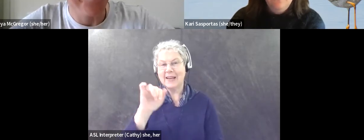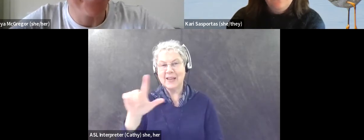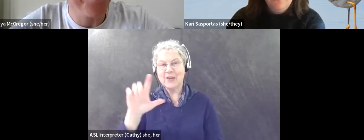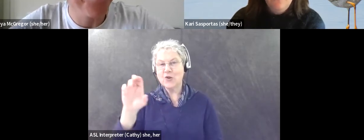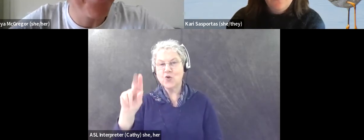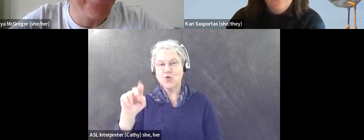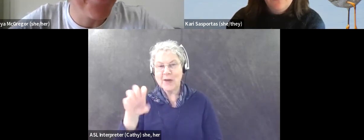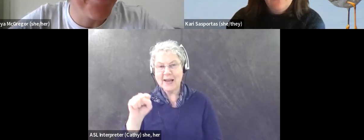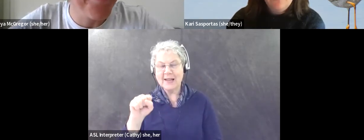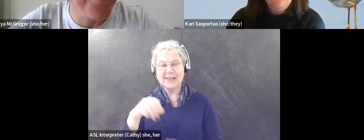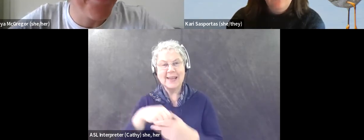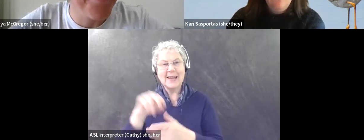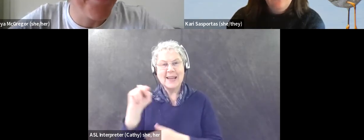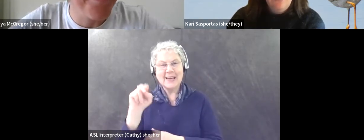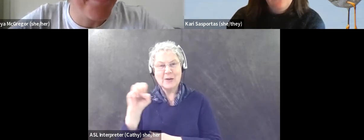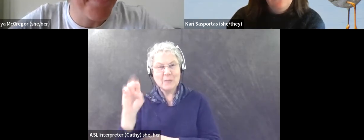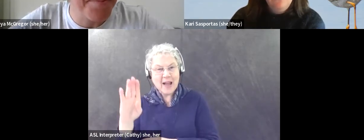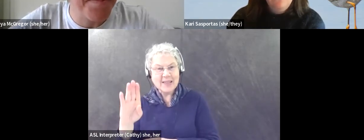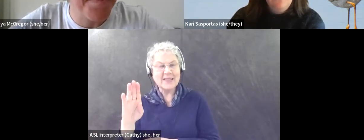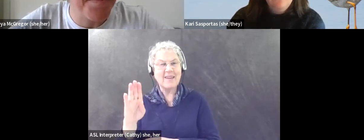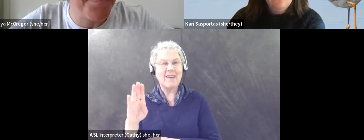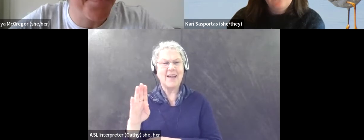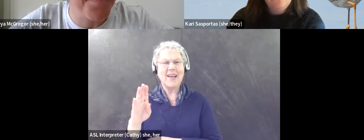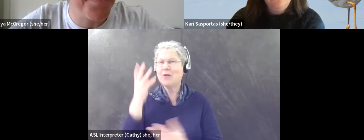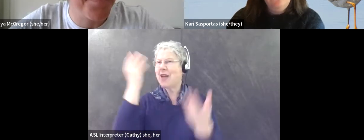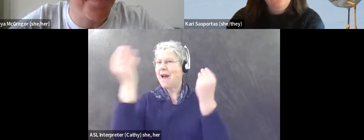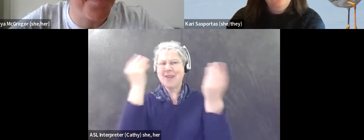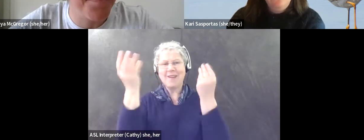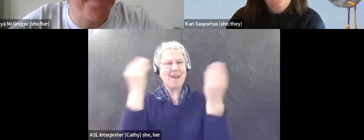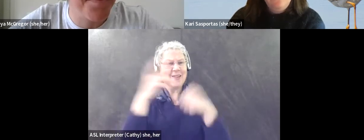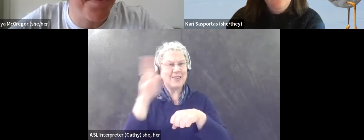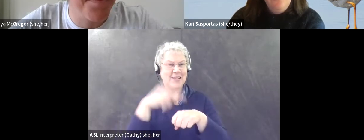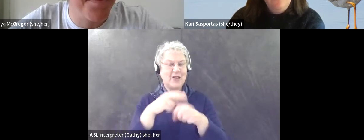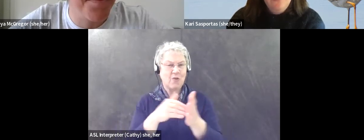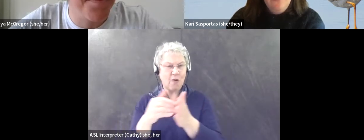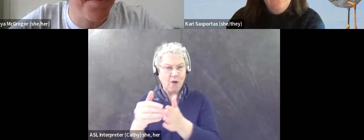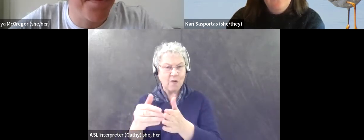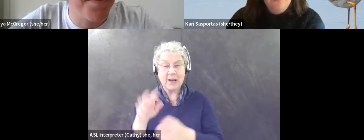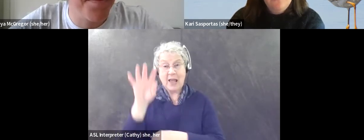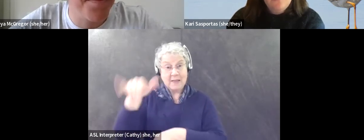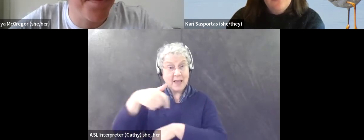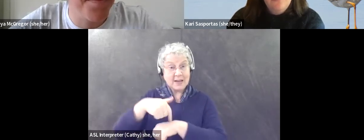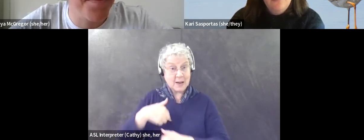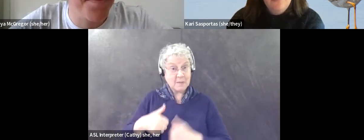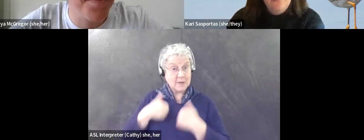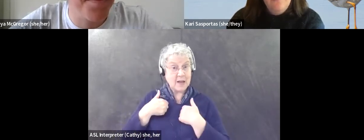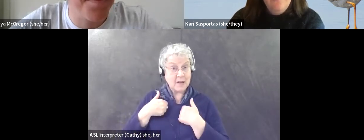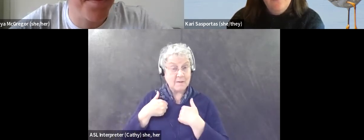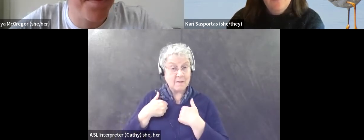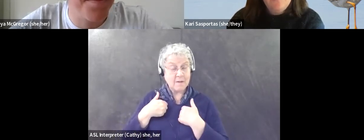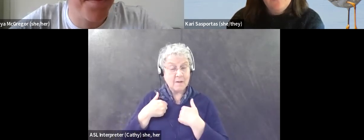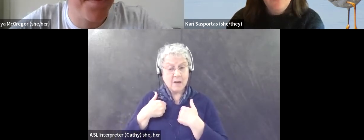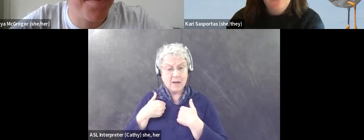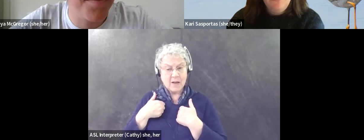And, um, so I was, I was out and about a lot and out in the outdoors. And at that point in my life, things were, um,